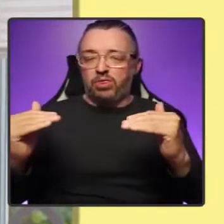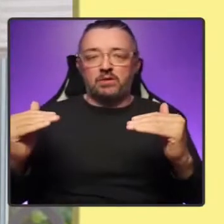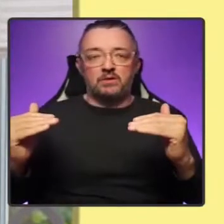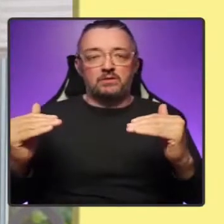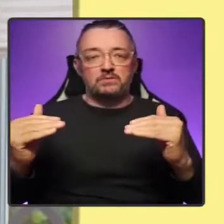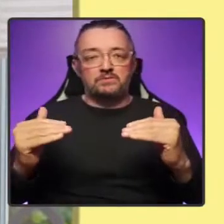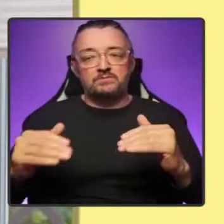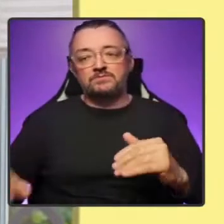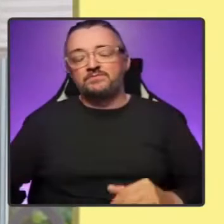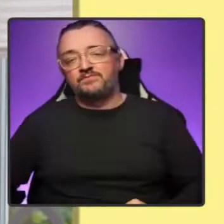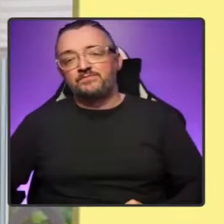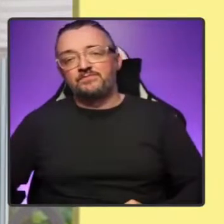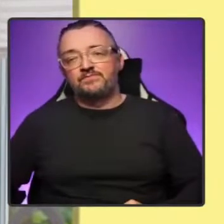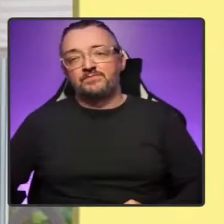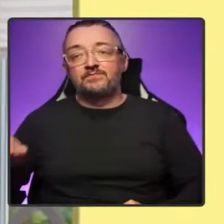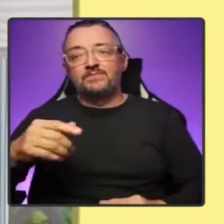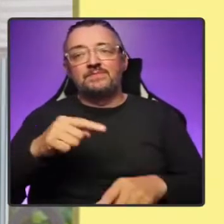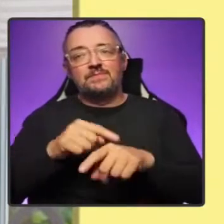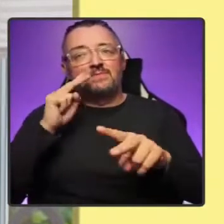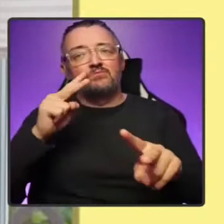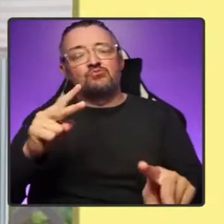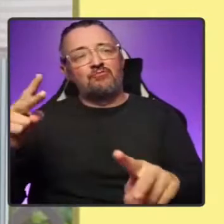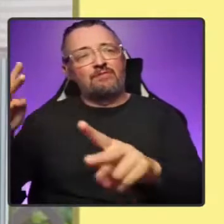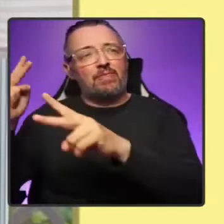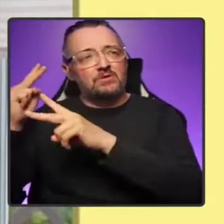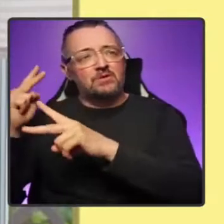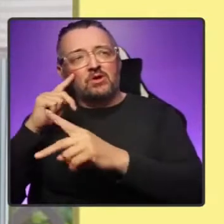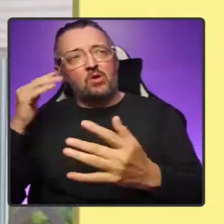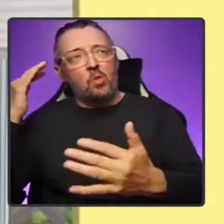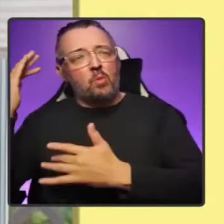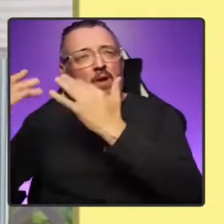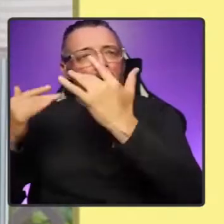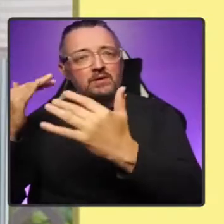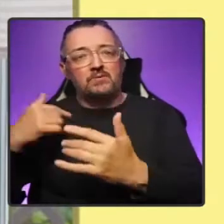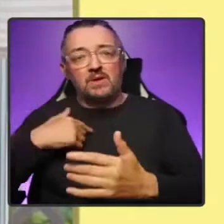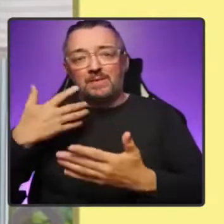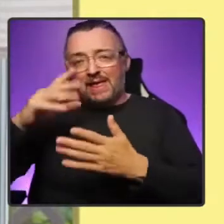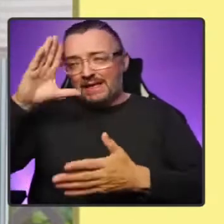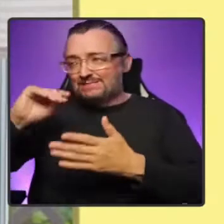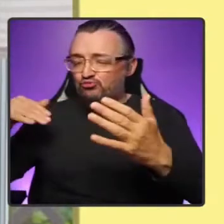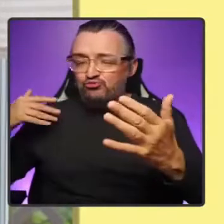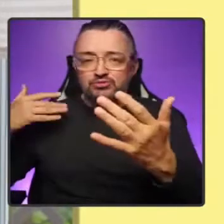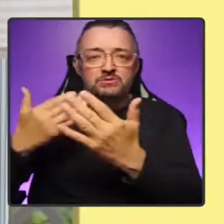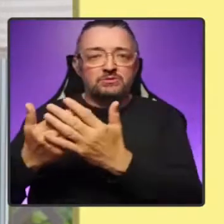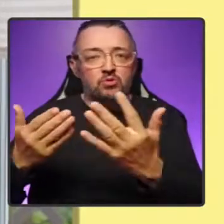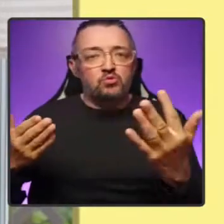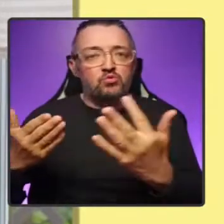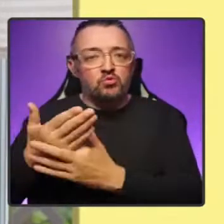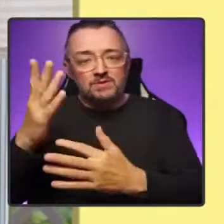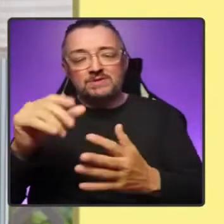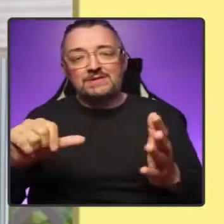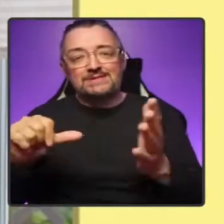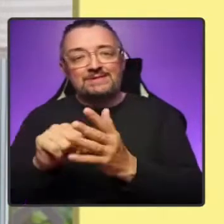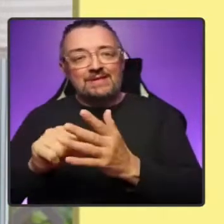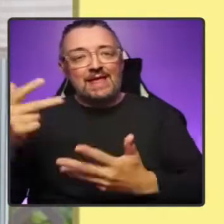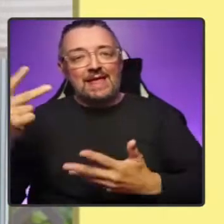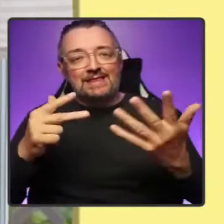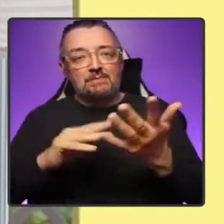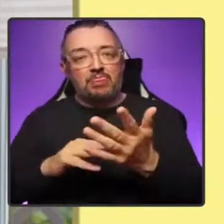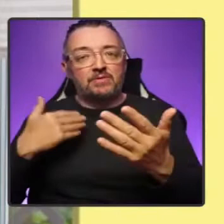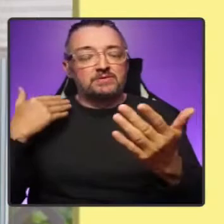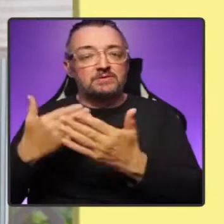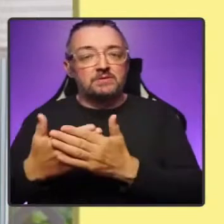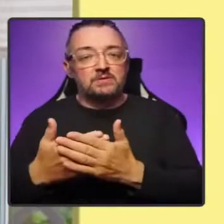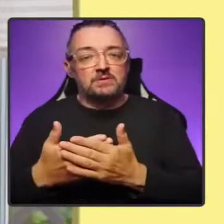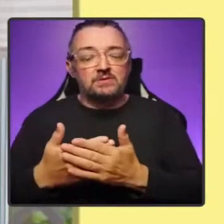reflection on the extraordinary experience we have lived through in these past difficult 18 months. The sacrifices have